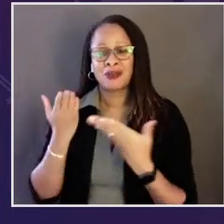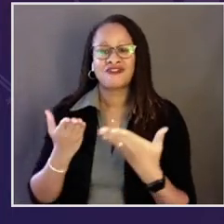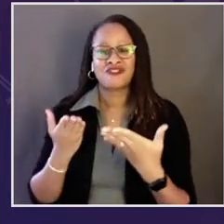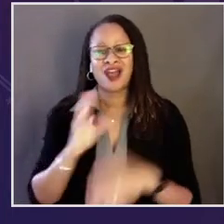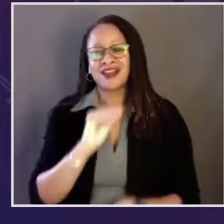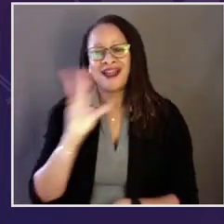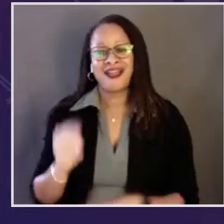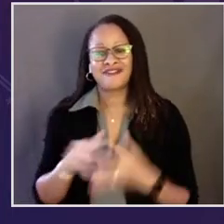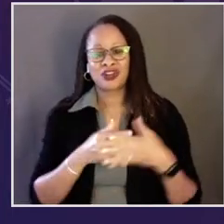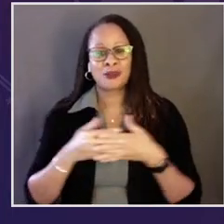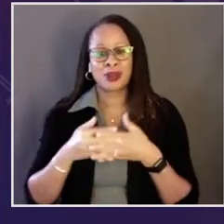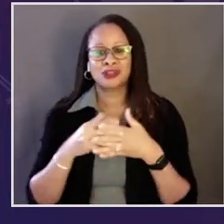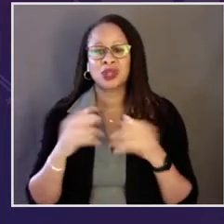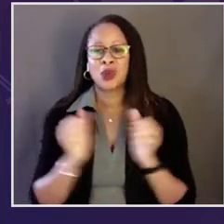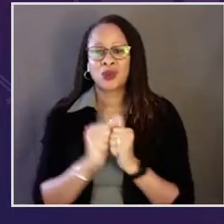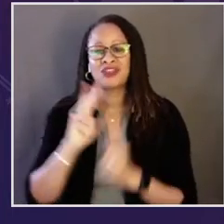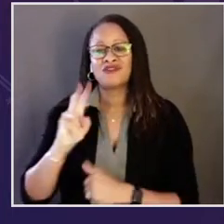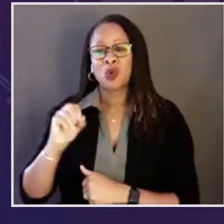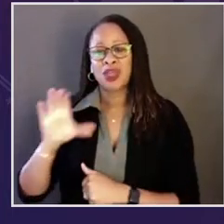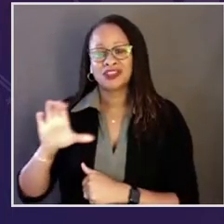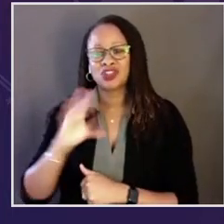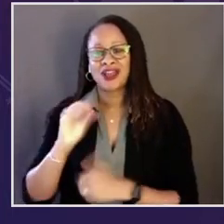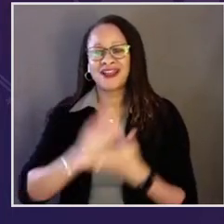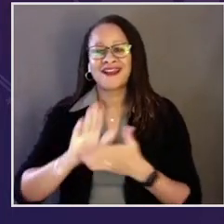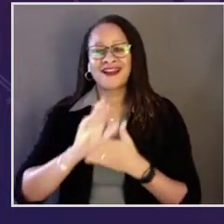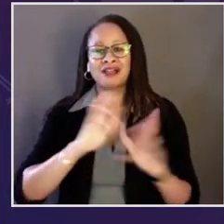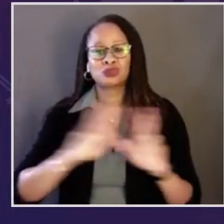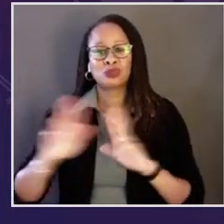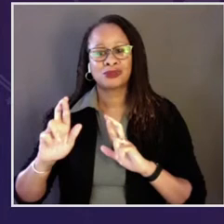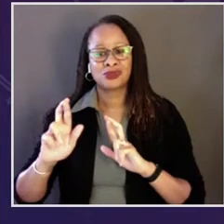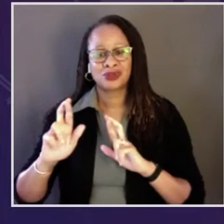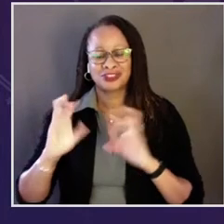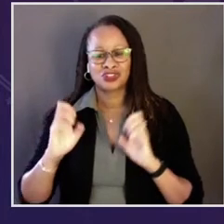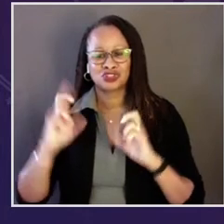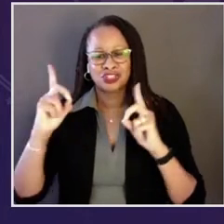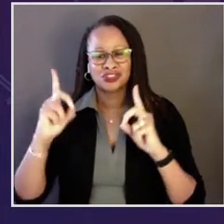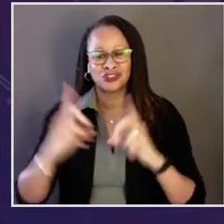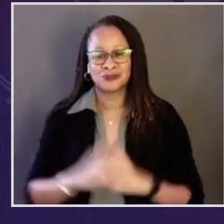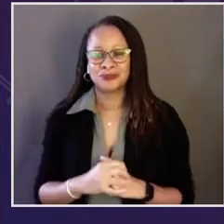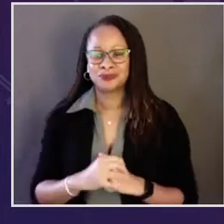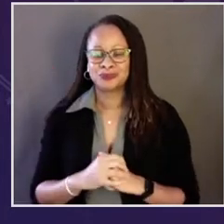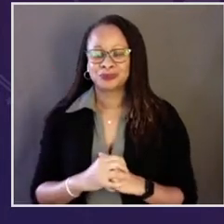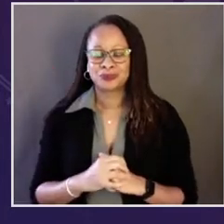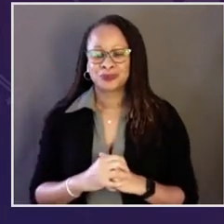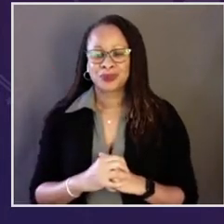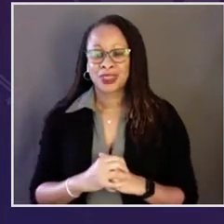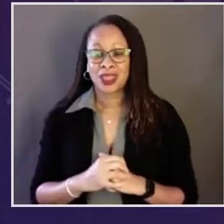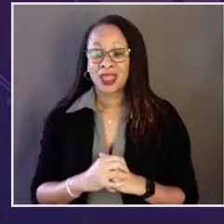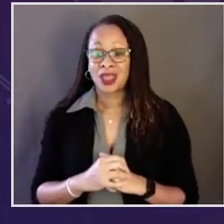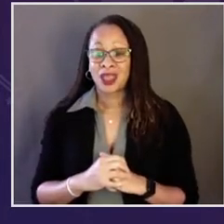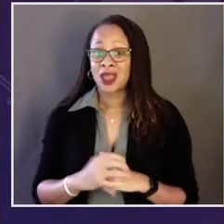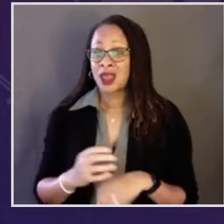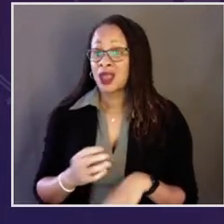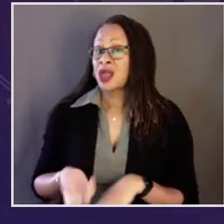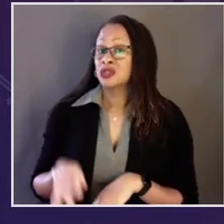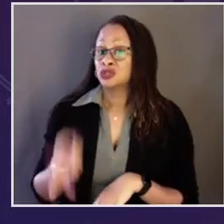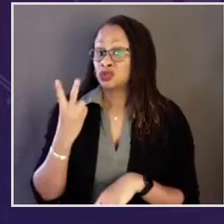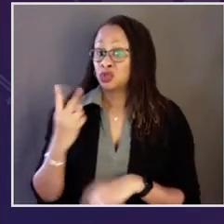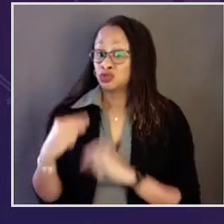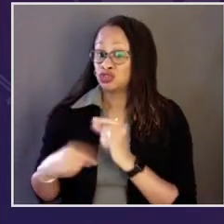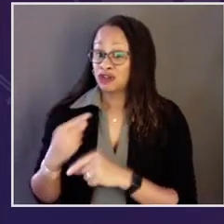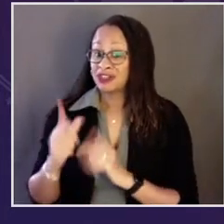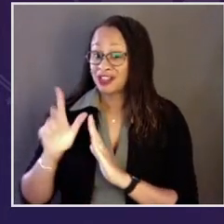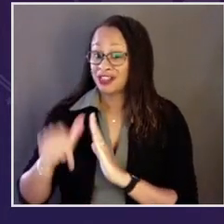New Jersey, which for seven decades provided African Americans with vocational and college preparatory